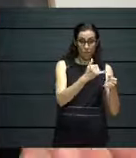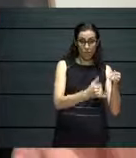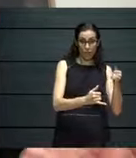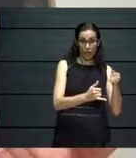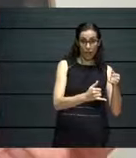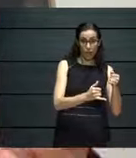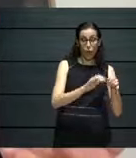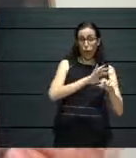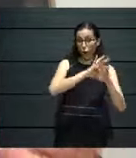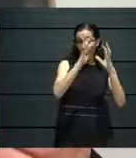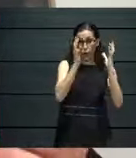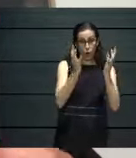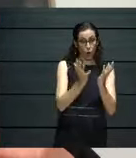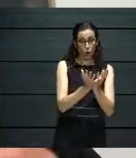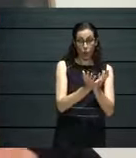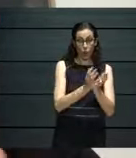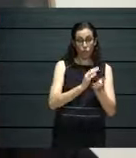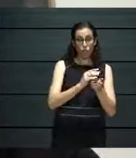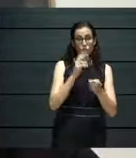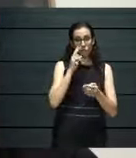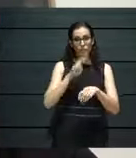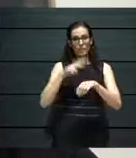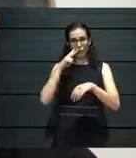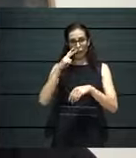collectively available again.